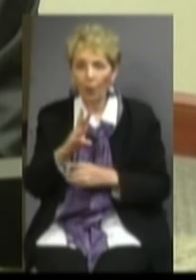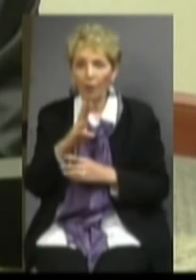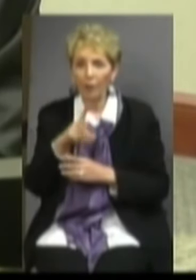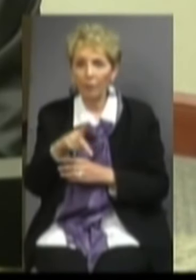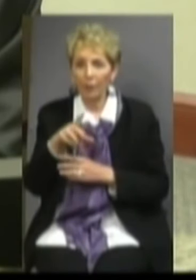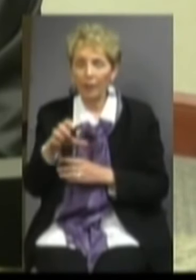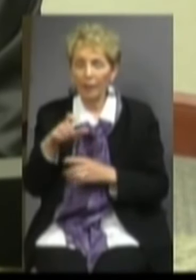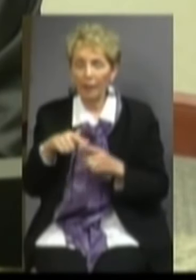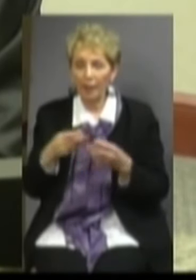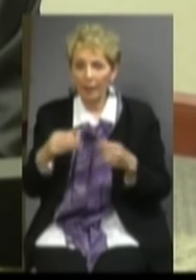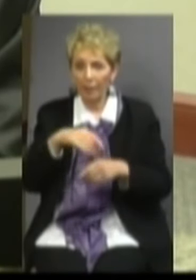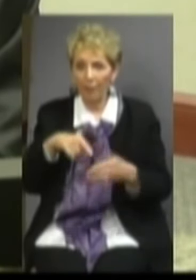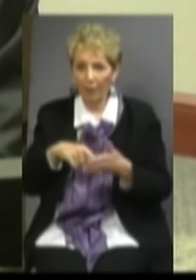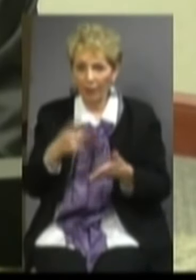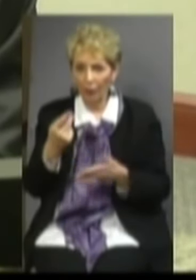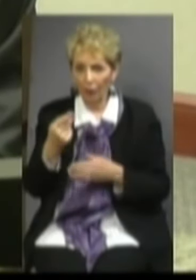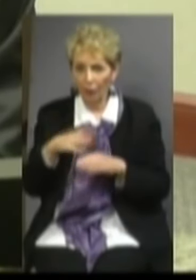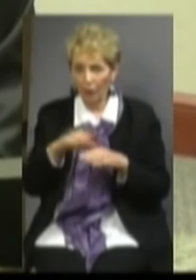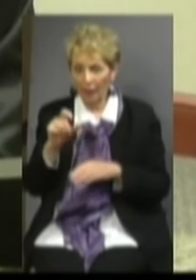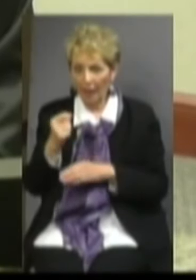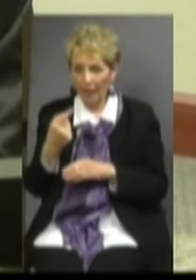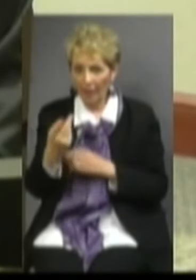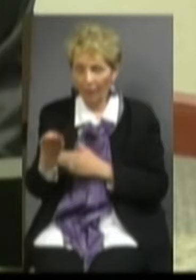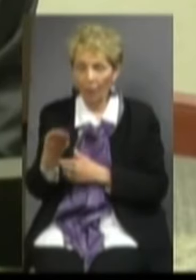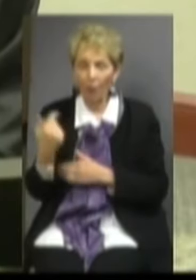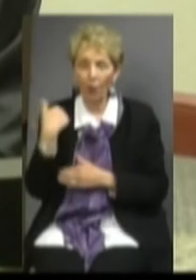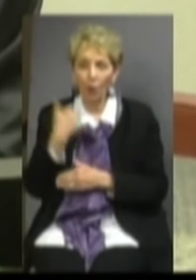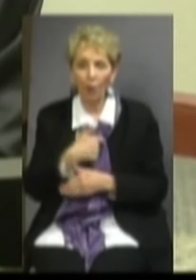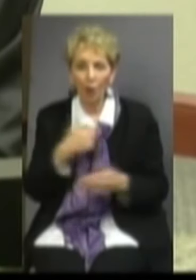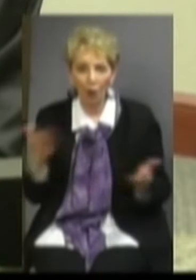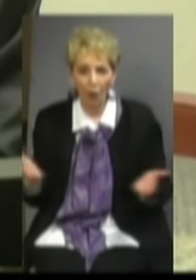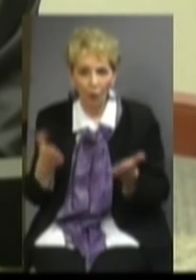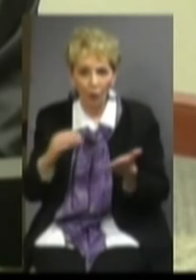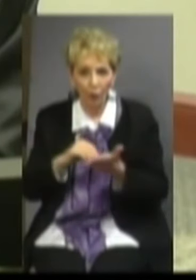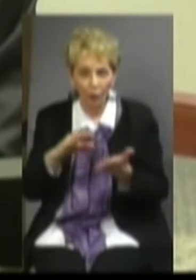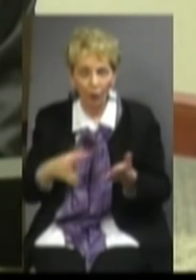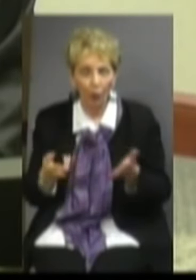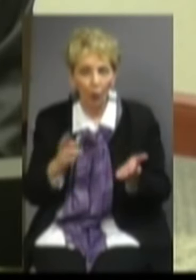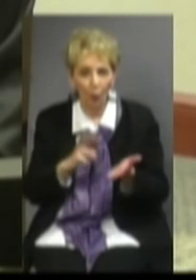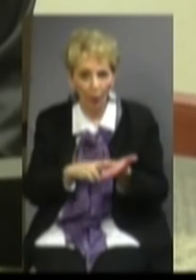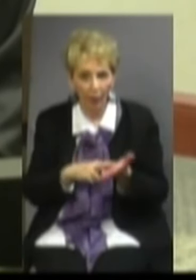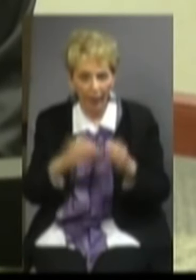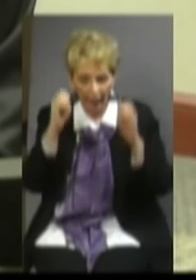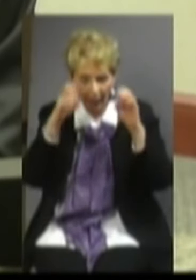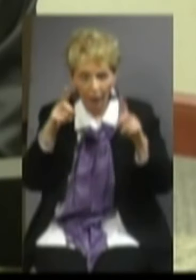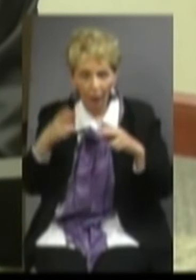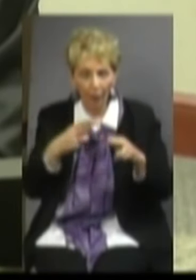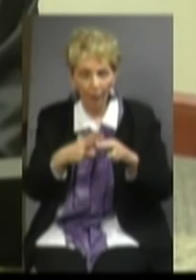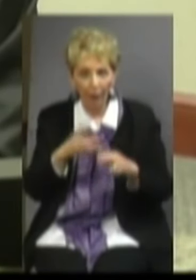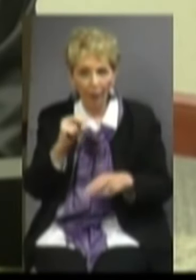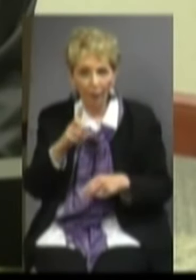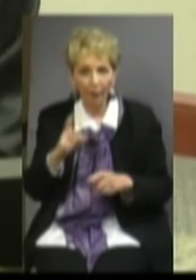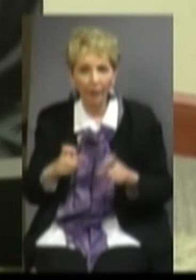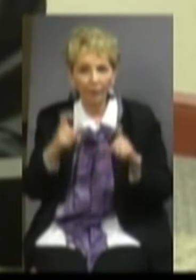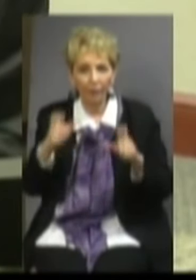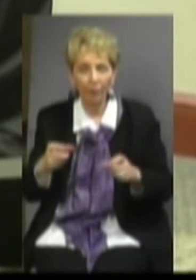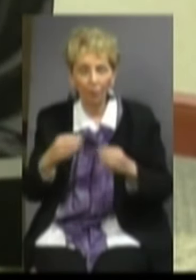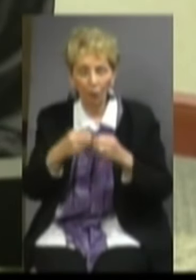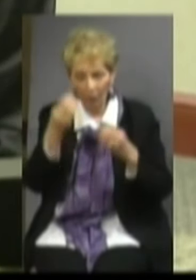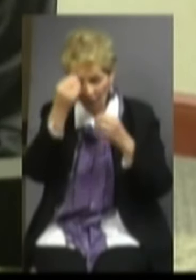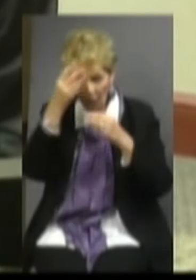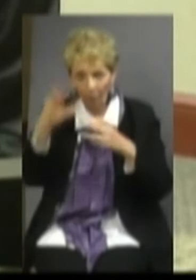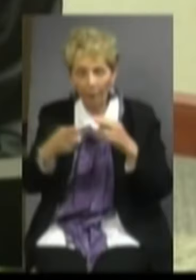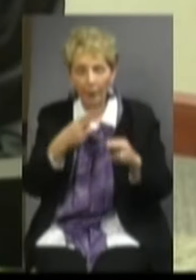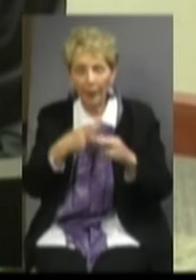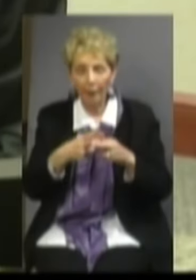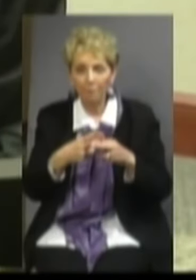Campus this Thursday at 11 a.m., where we will urge students to register, educate them about the bond, and provide additional information about